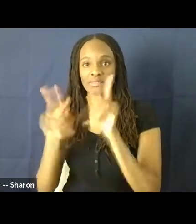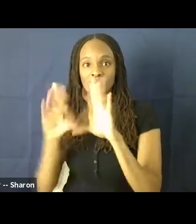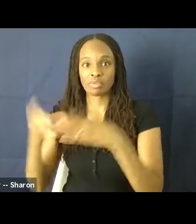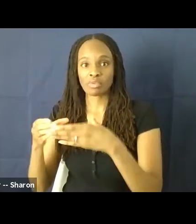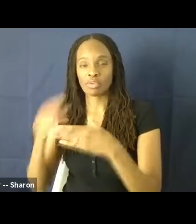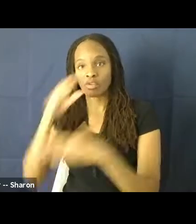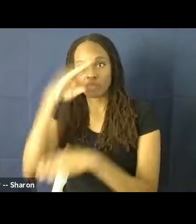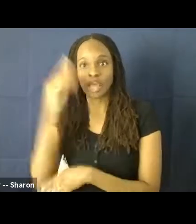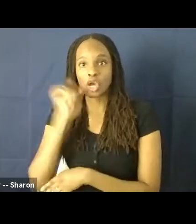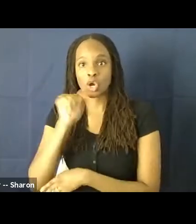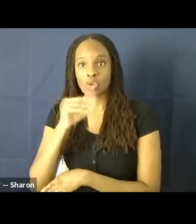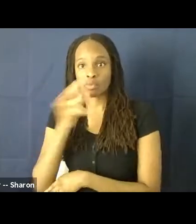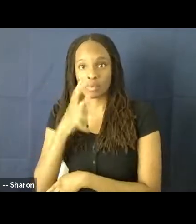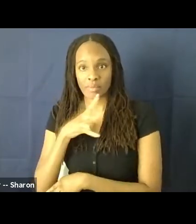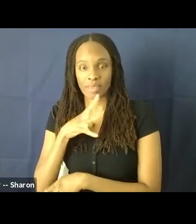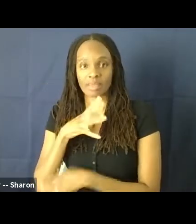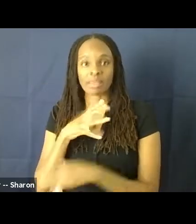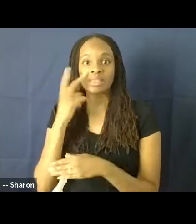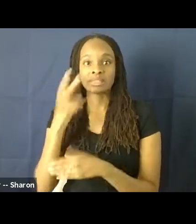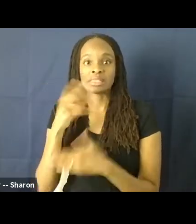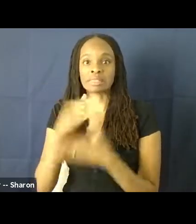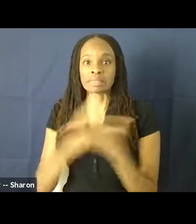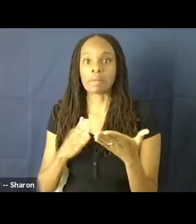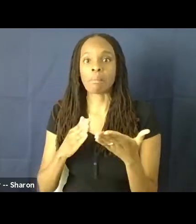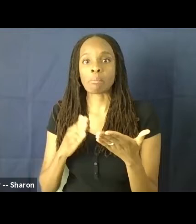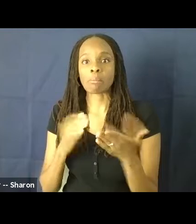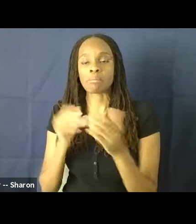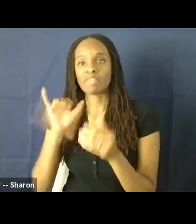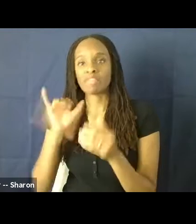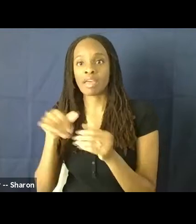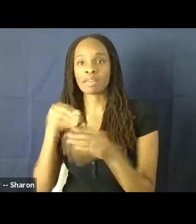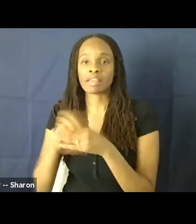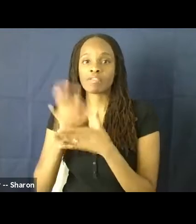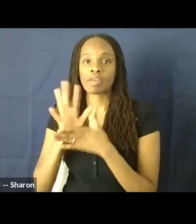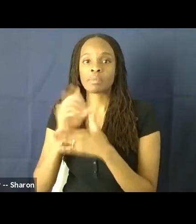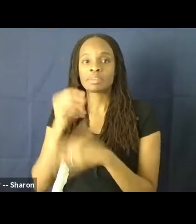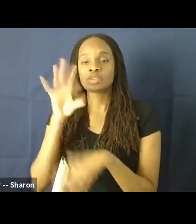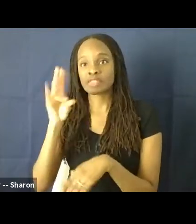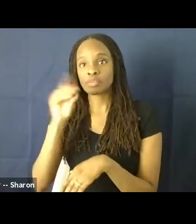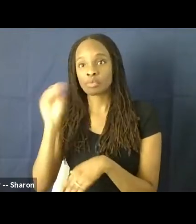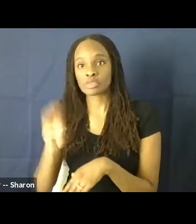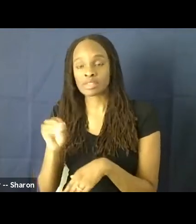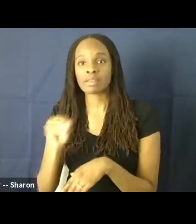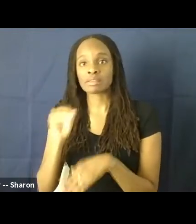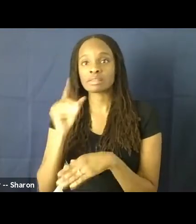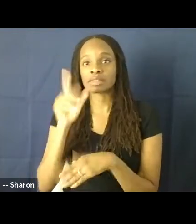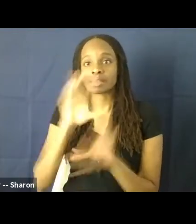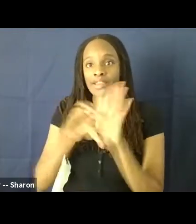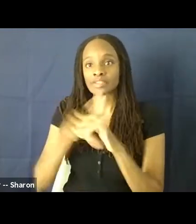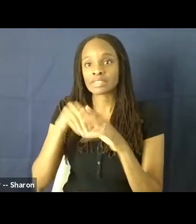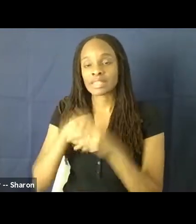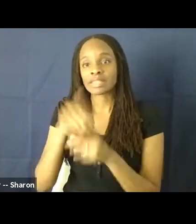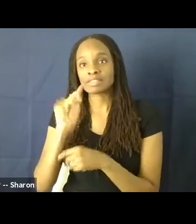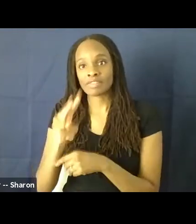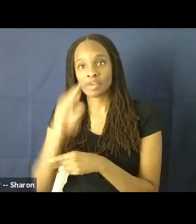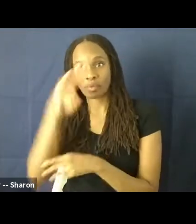and we see some parity with that in film, we see 7% of film characters are black and female. However, in